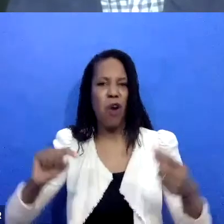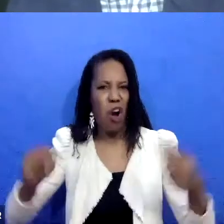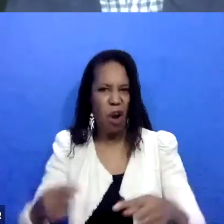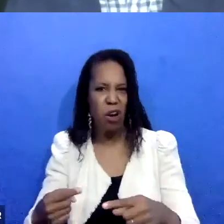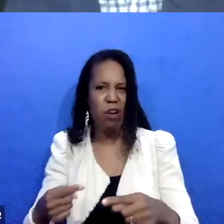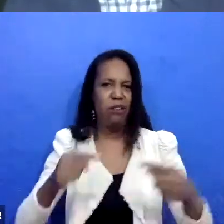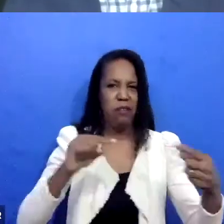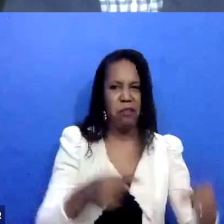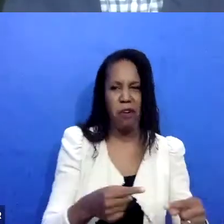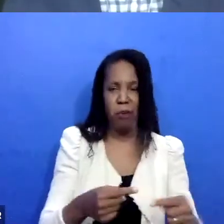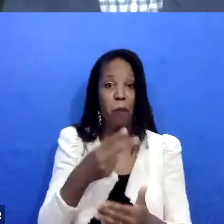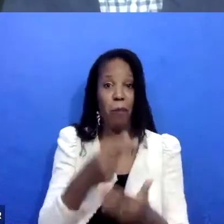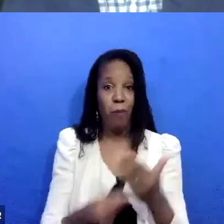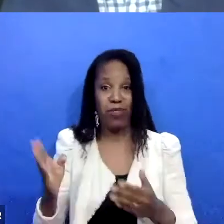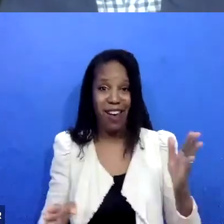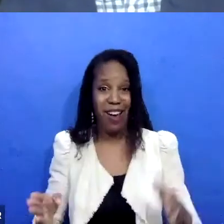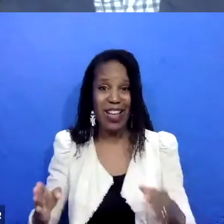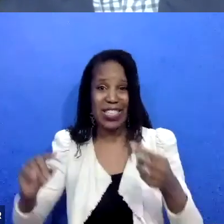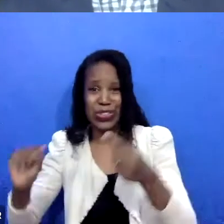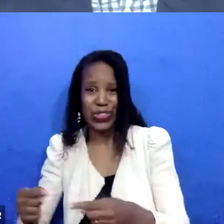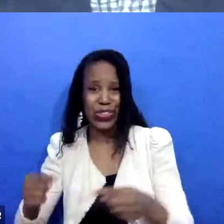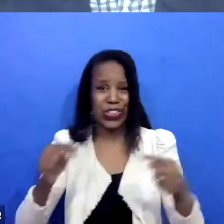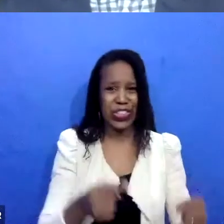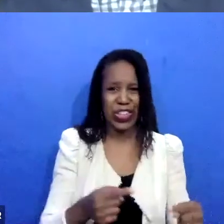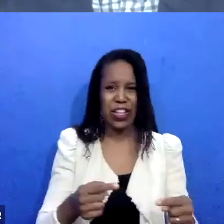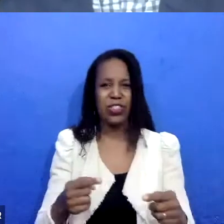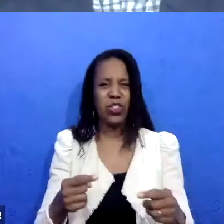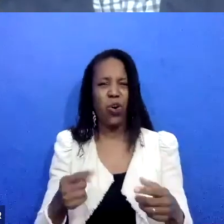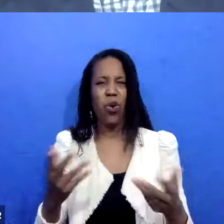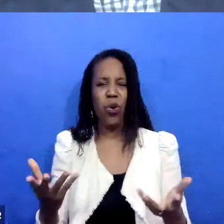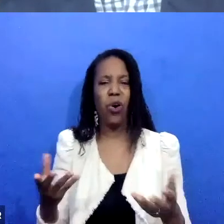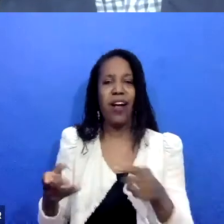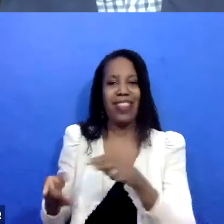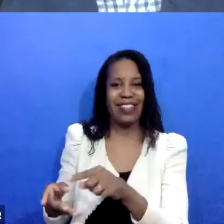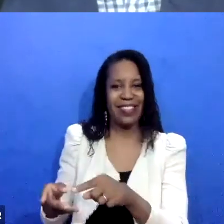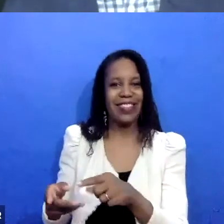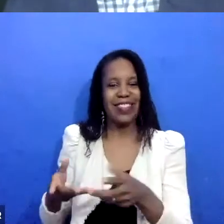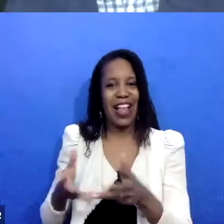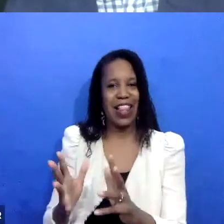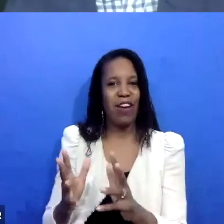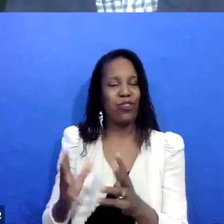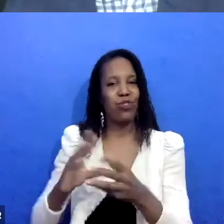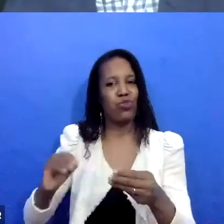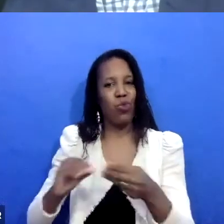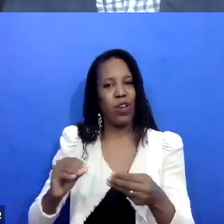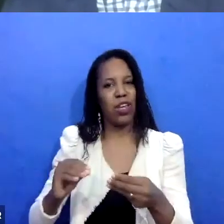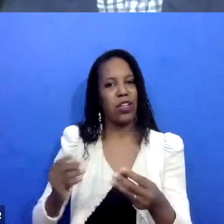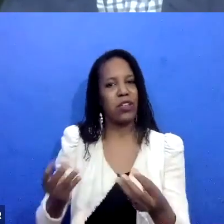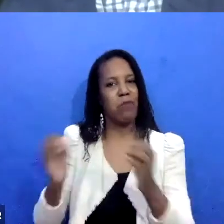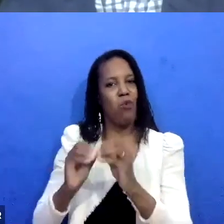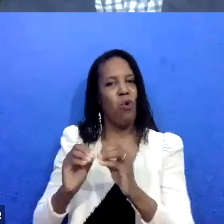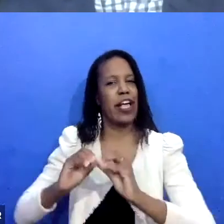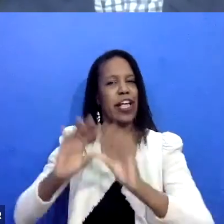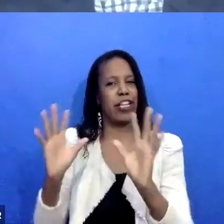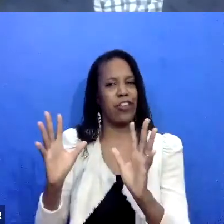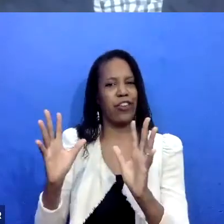be a way where all the parts of the story can come out a little bit more clearly. Um, when things are really messy, I feel like circle